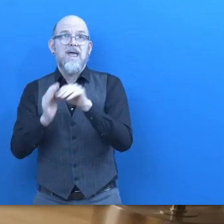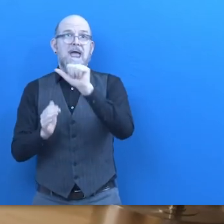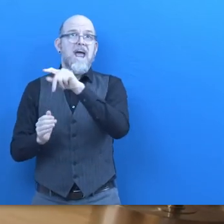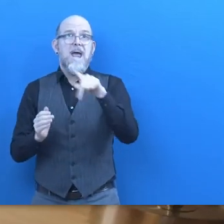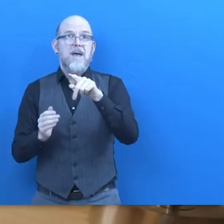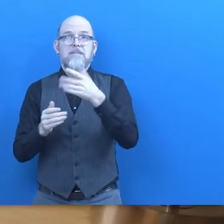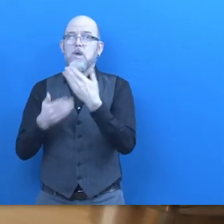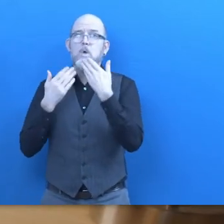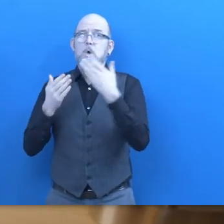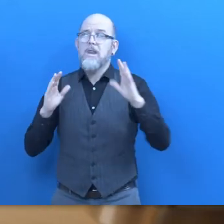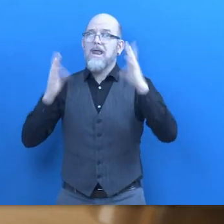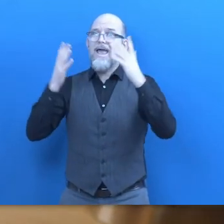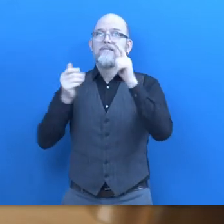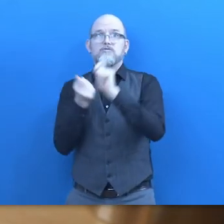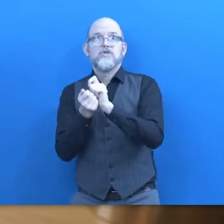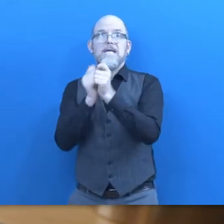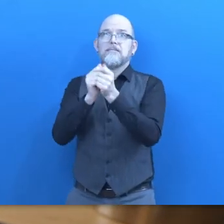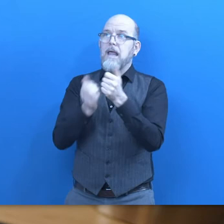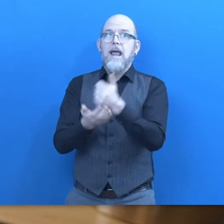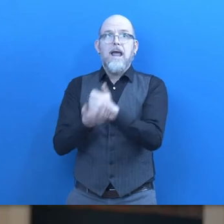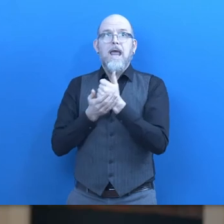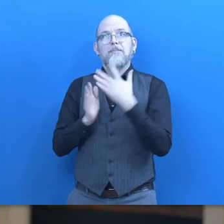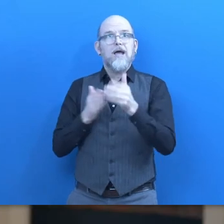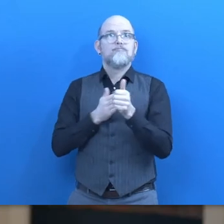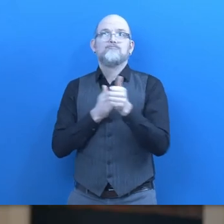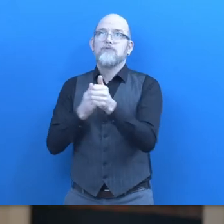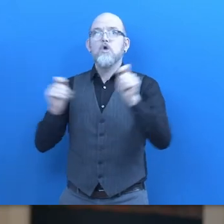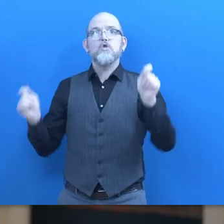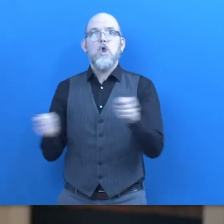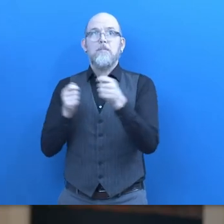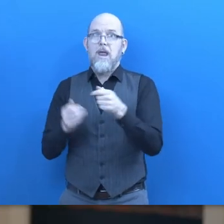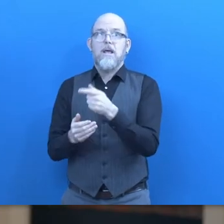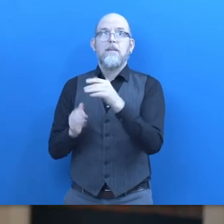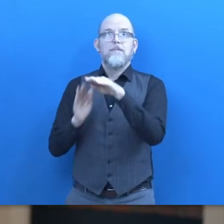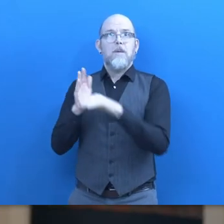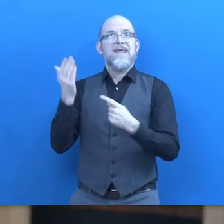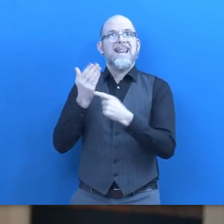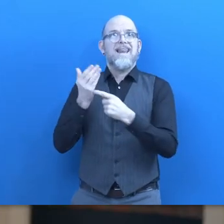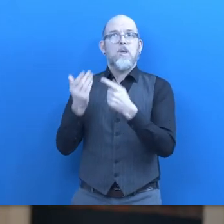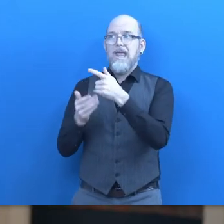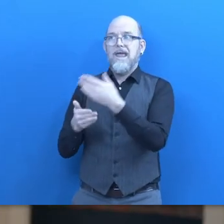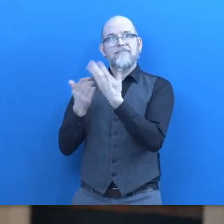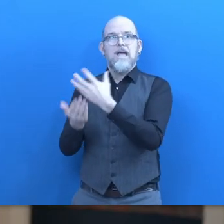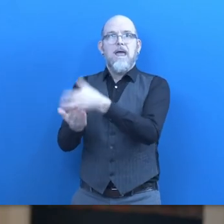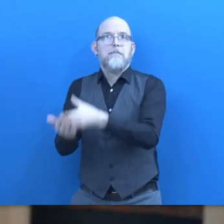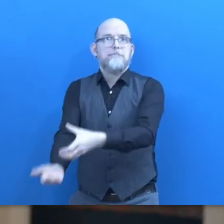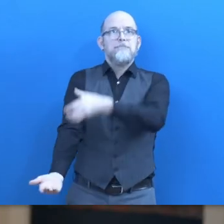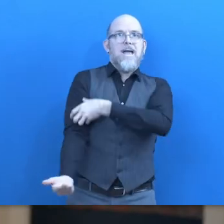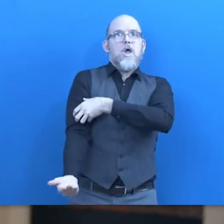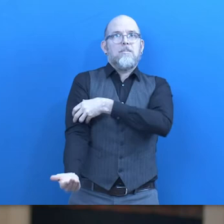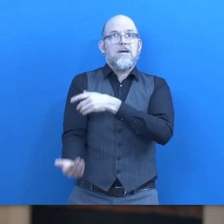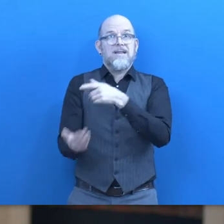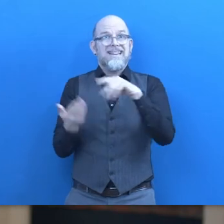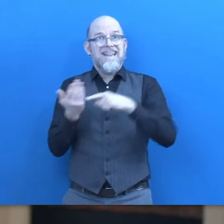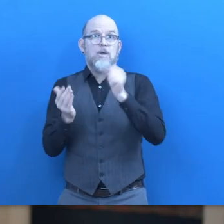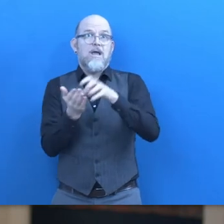be regular parts of the workforce and that is so empowering to those of us with a disability to be able to be included